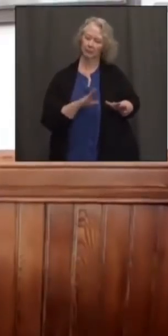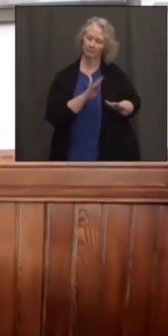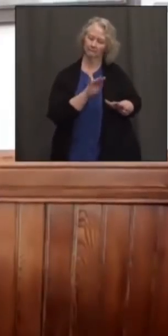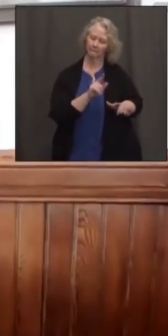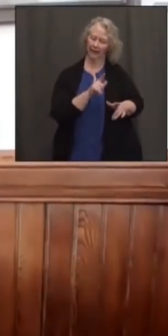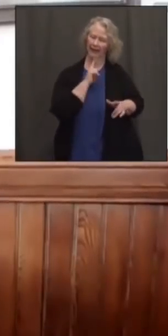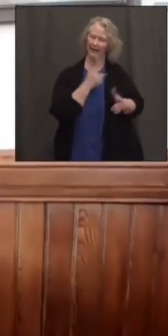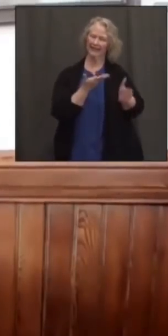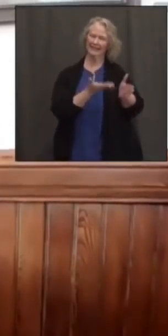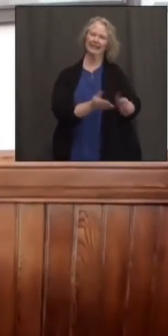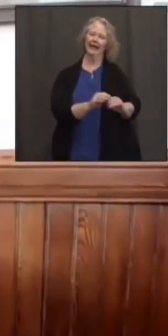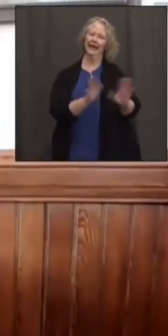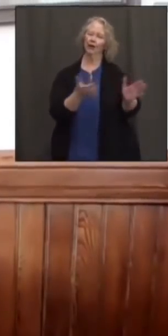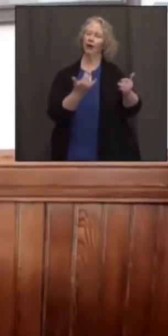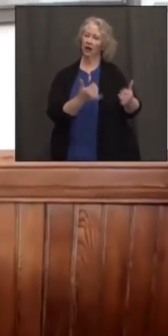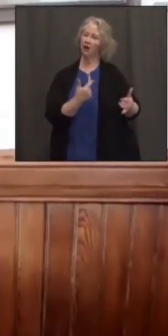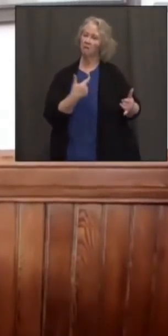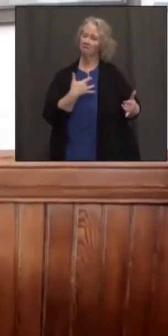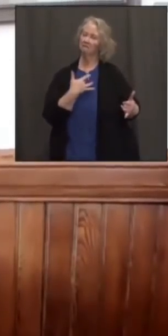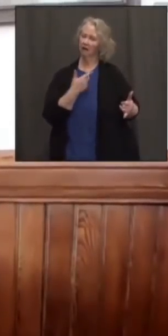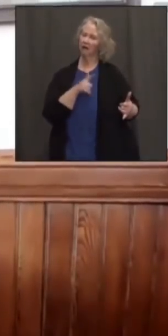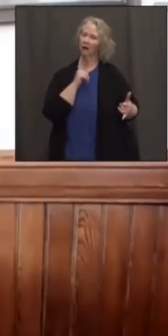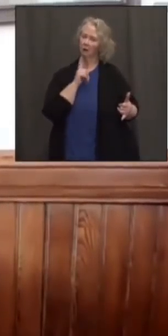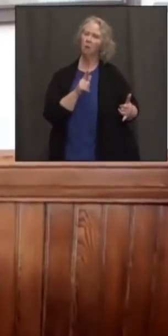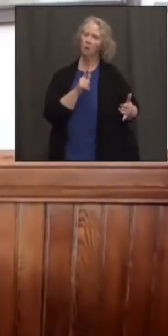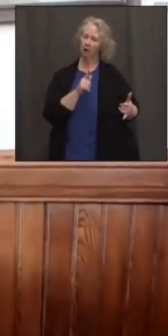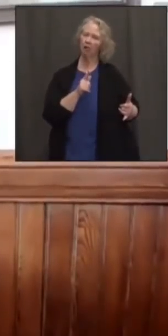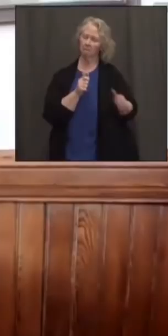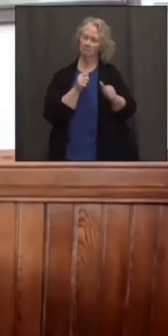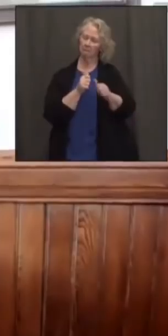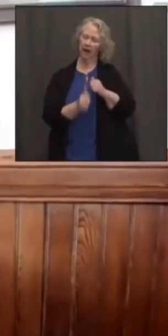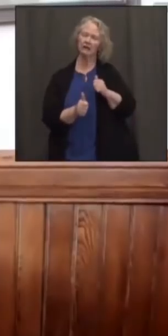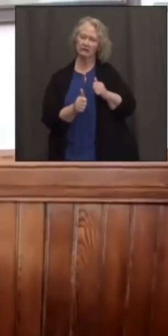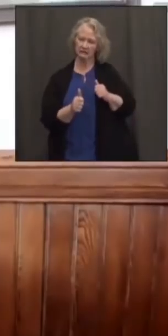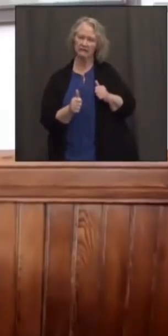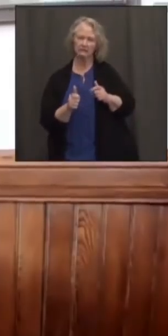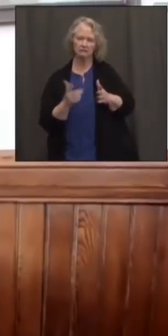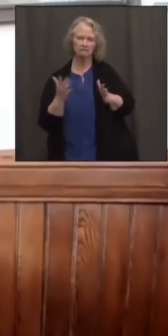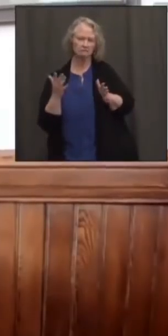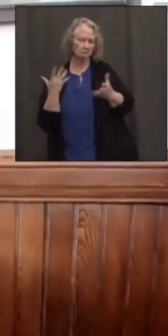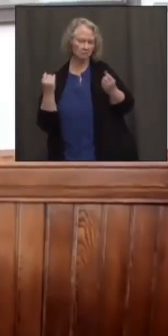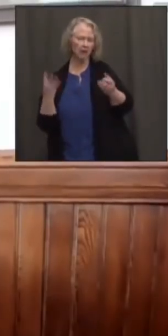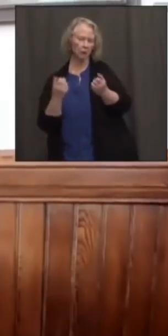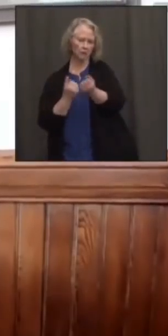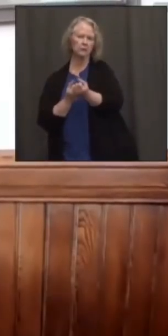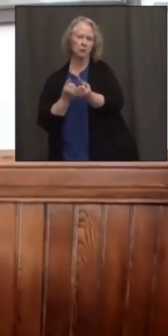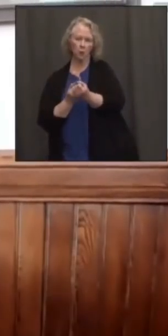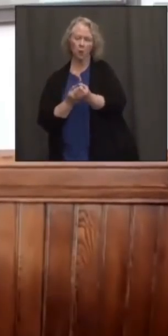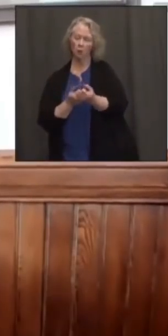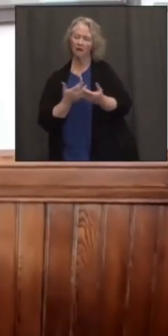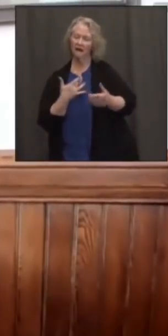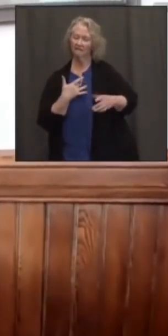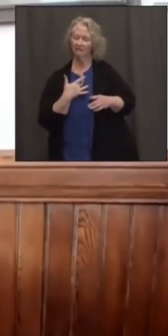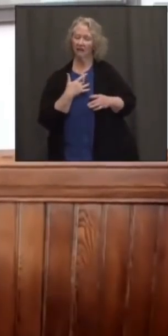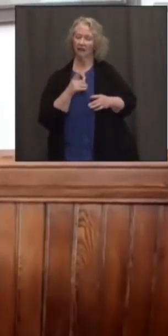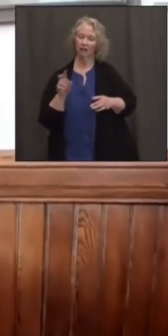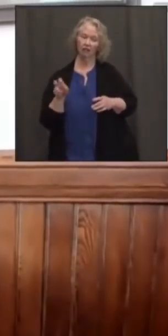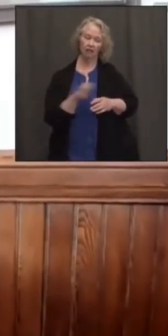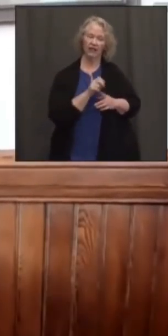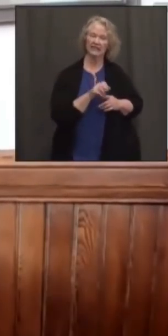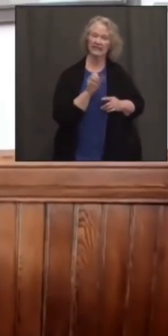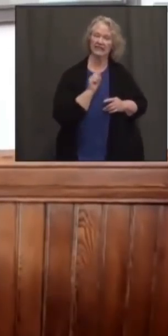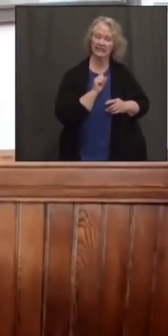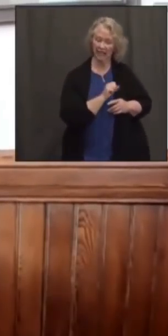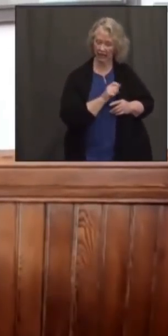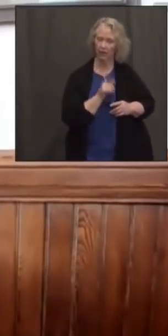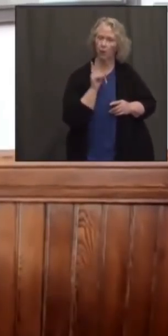and we look forward to it passing with overwhelming support in the House and look forward to its swift approval also in the Senate so